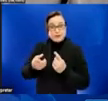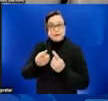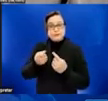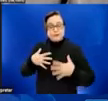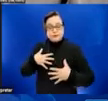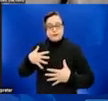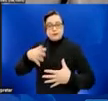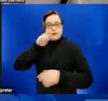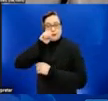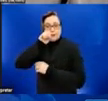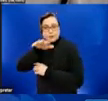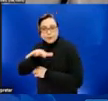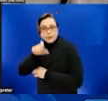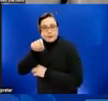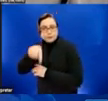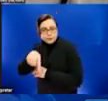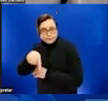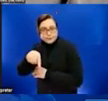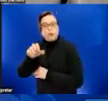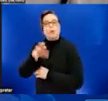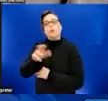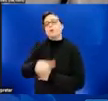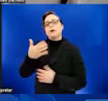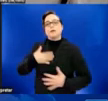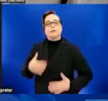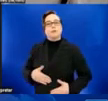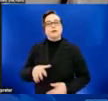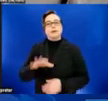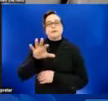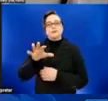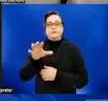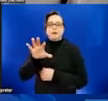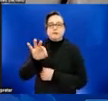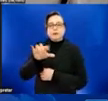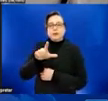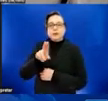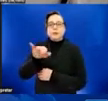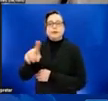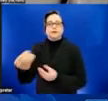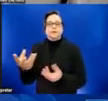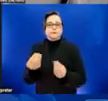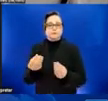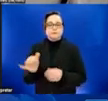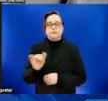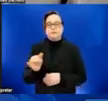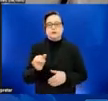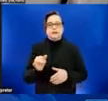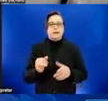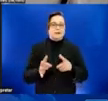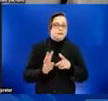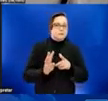and from other body fluids as well, such as urine, feces, semen.